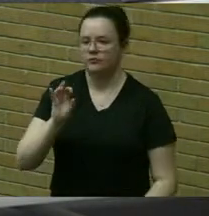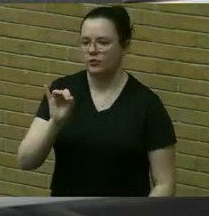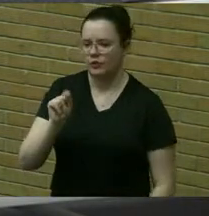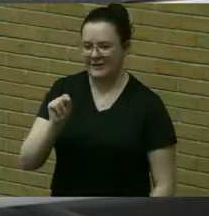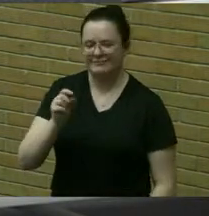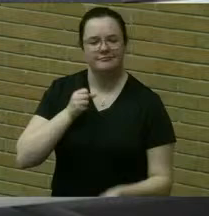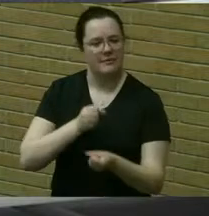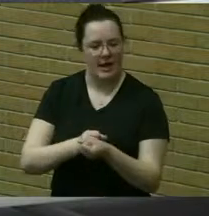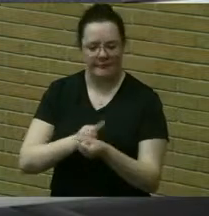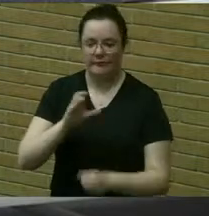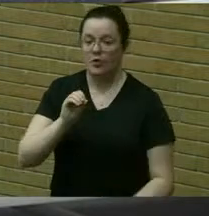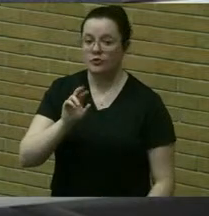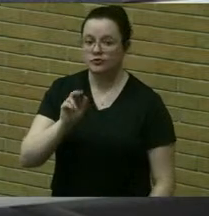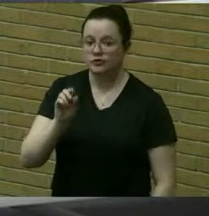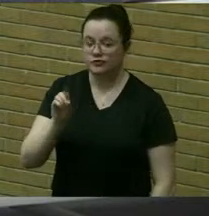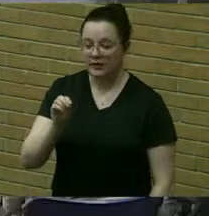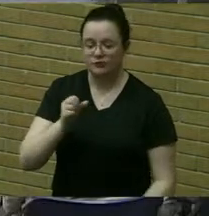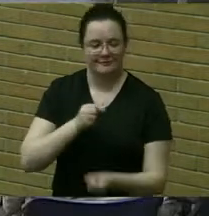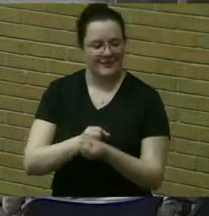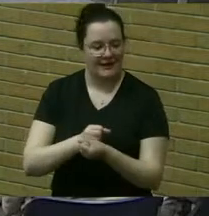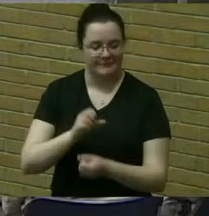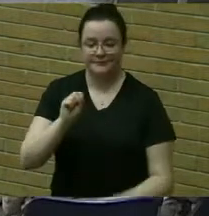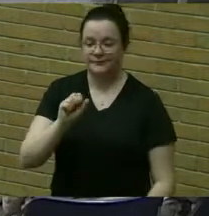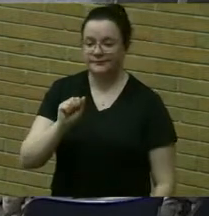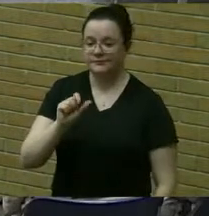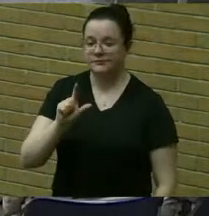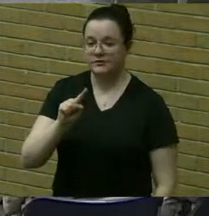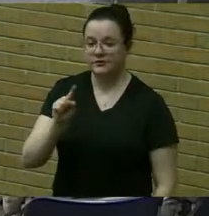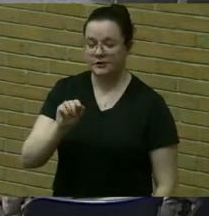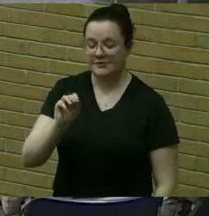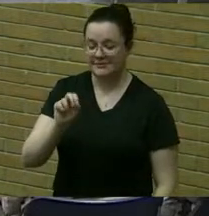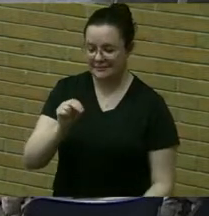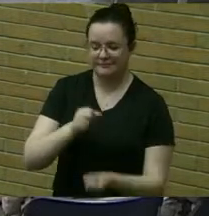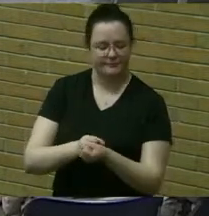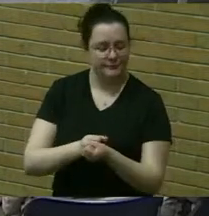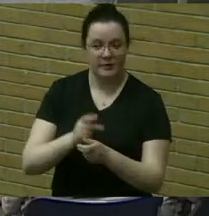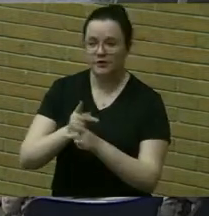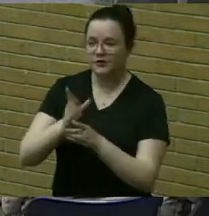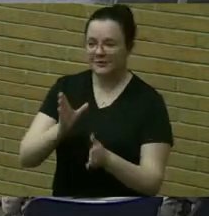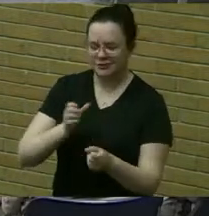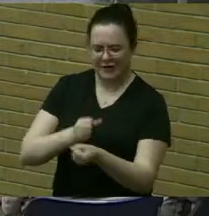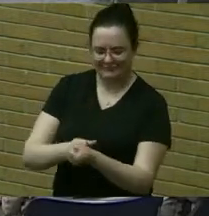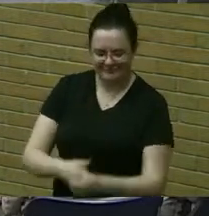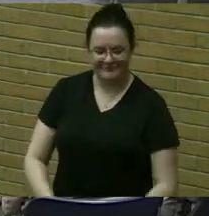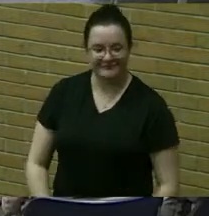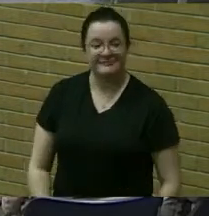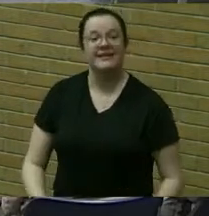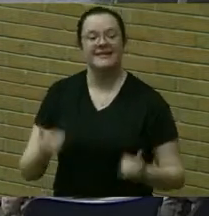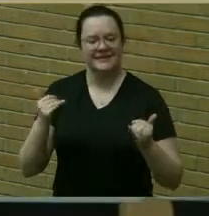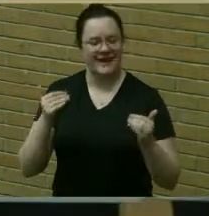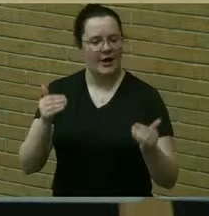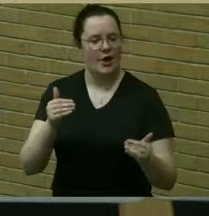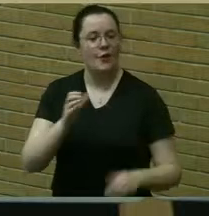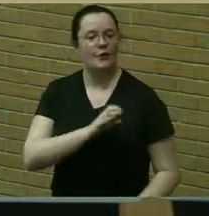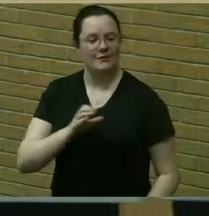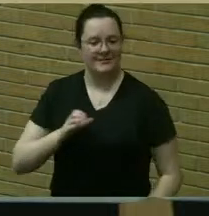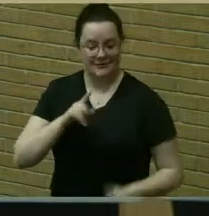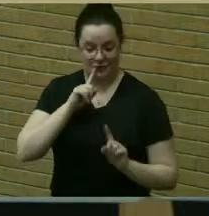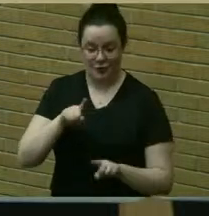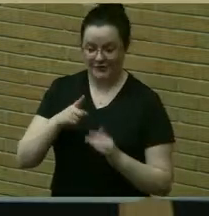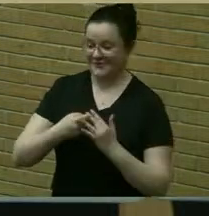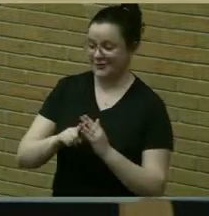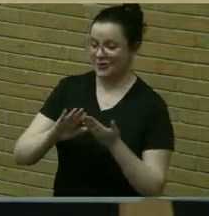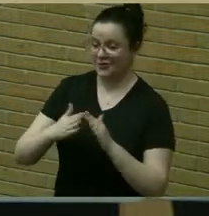member corrado aye council member salzman aye supervisor mallet aye next we move to committee reports uh community services